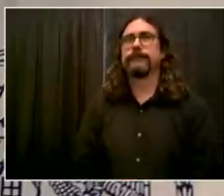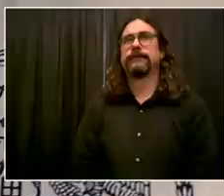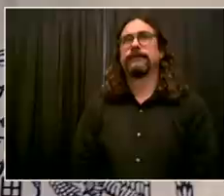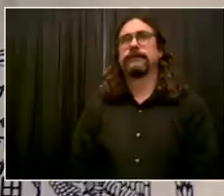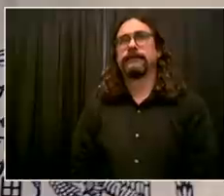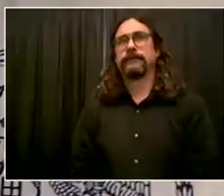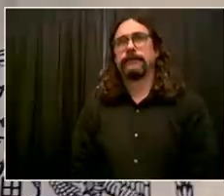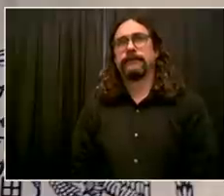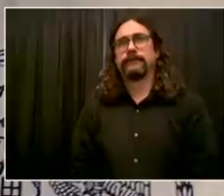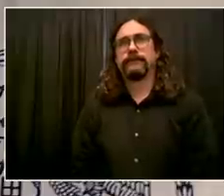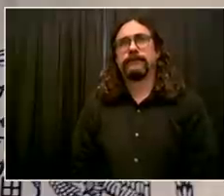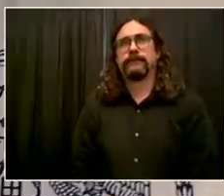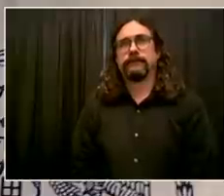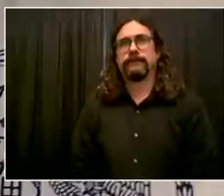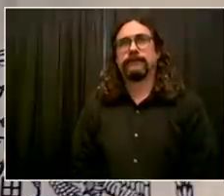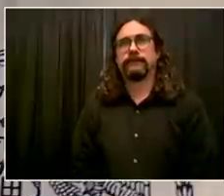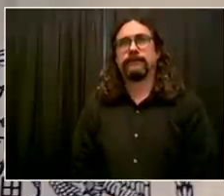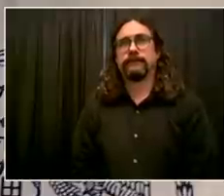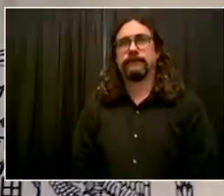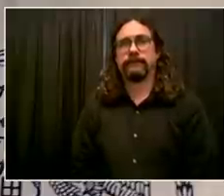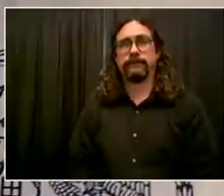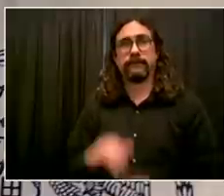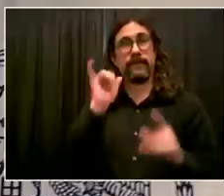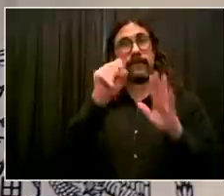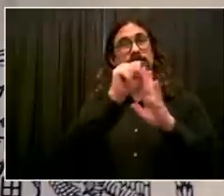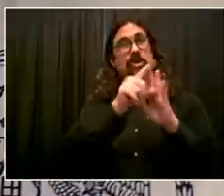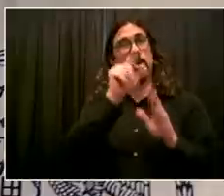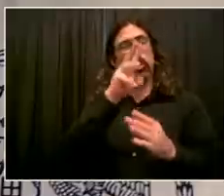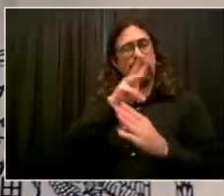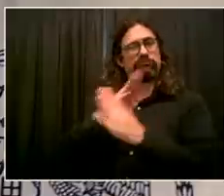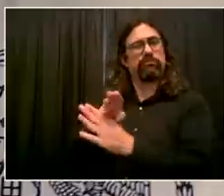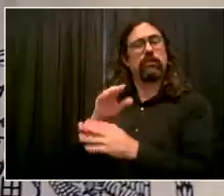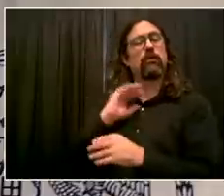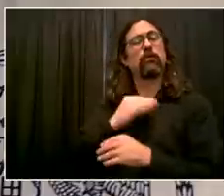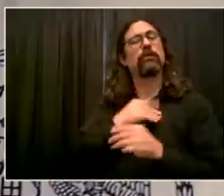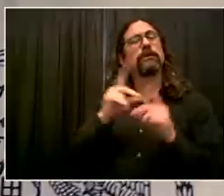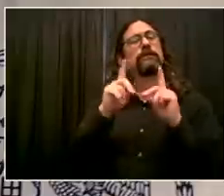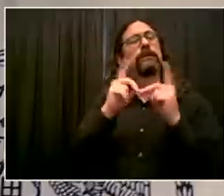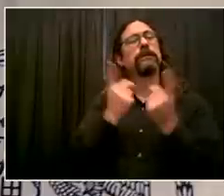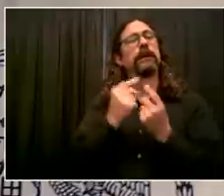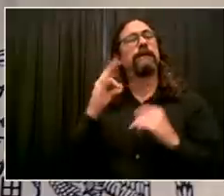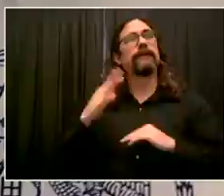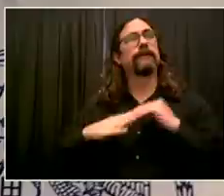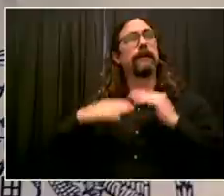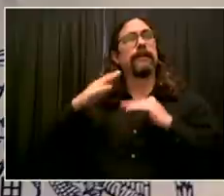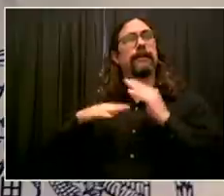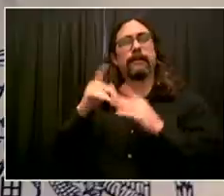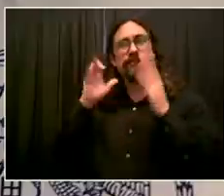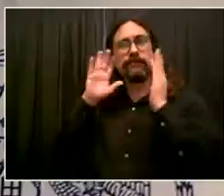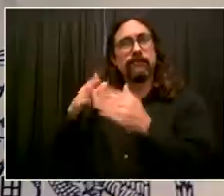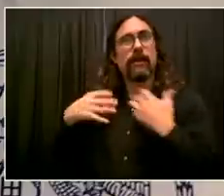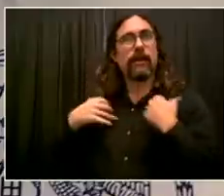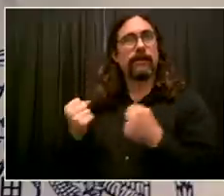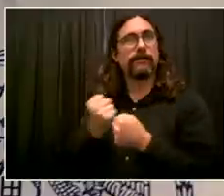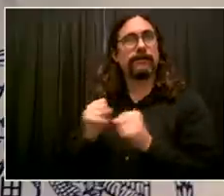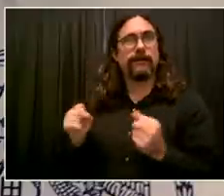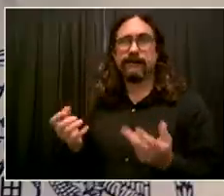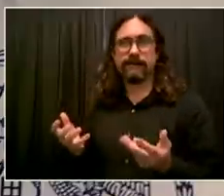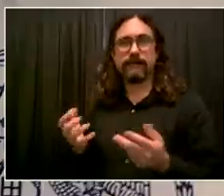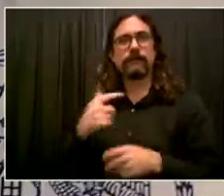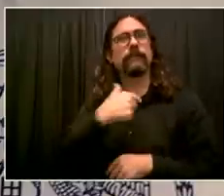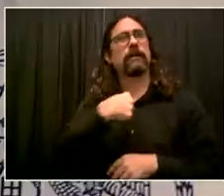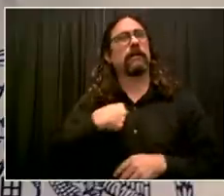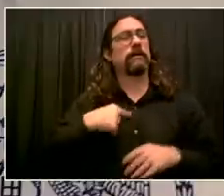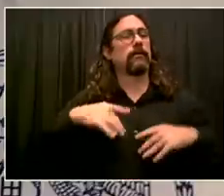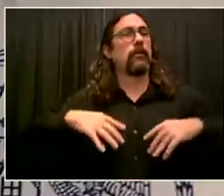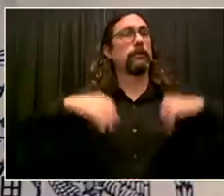where people say there's a problem, you know, the house next door, there's a safety problem, a health problem for our community, and we send